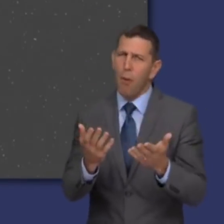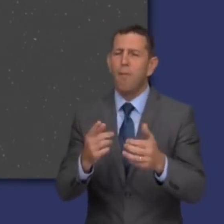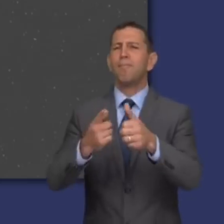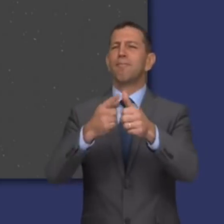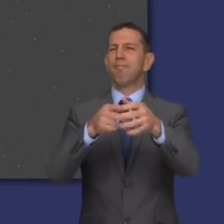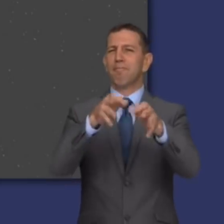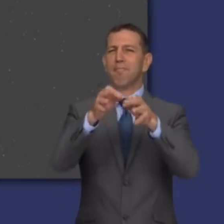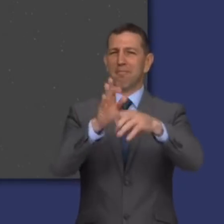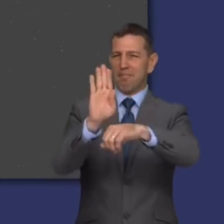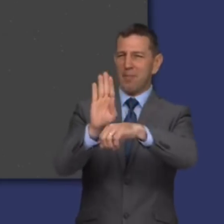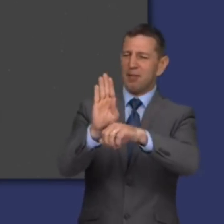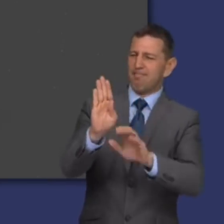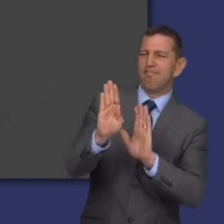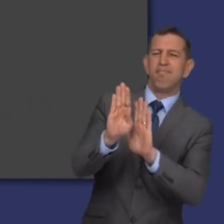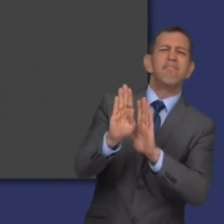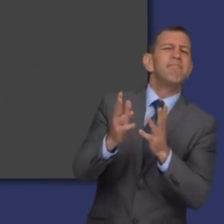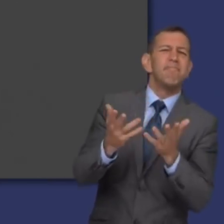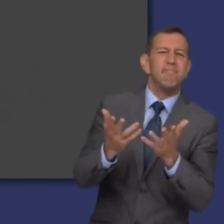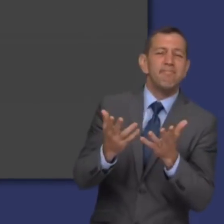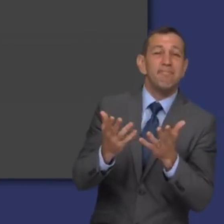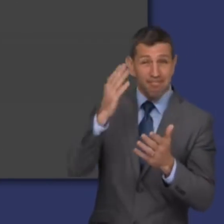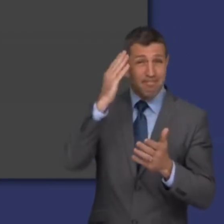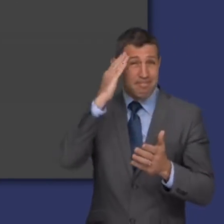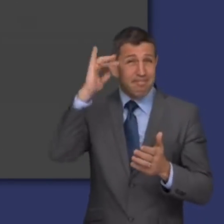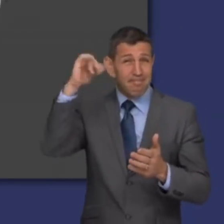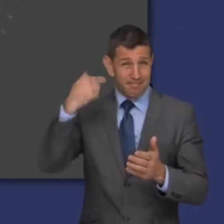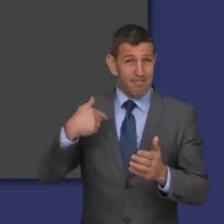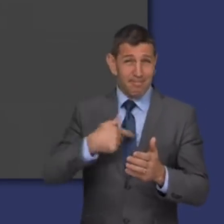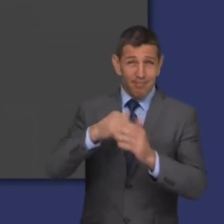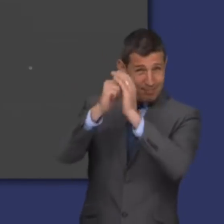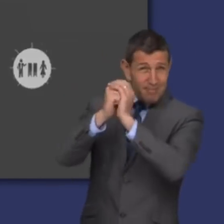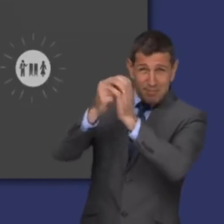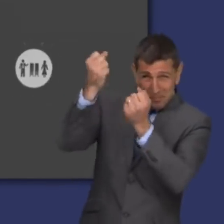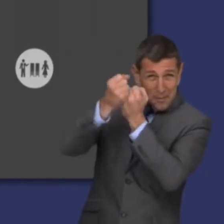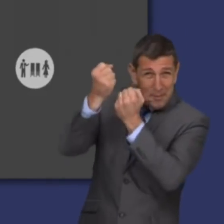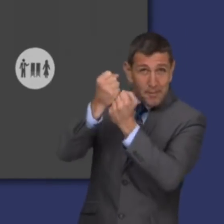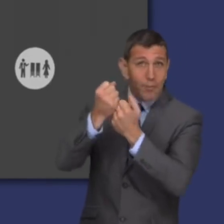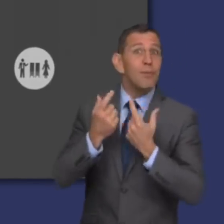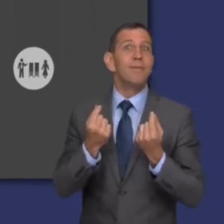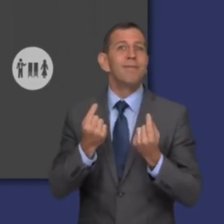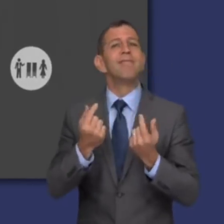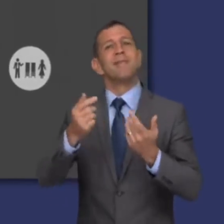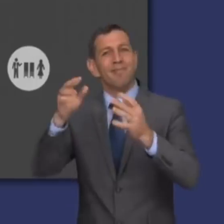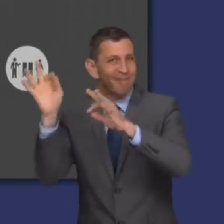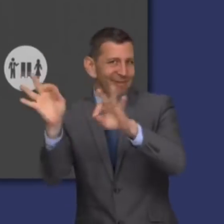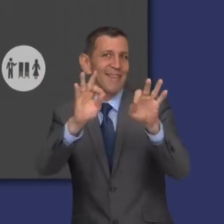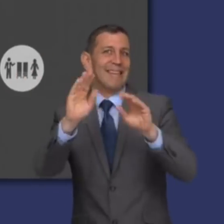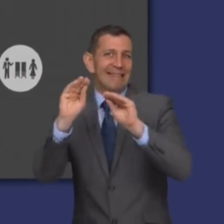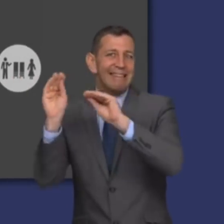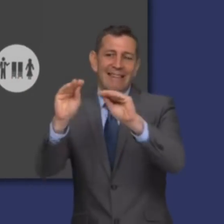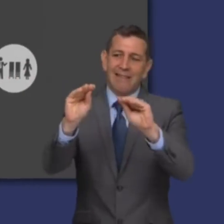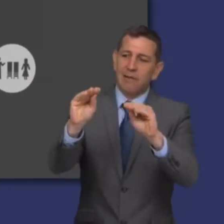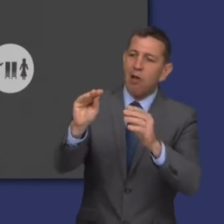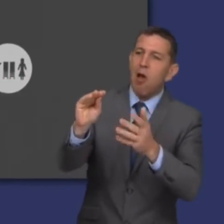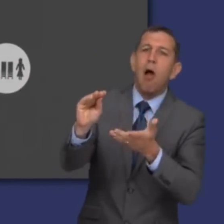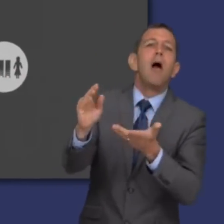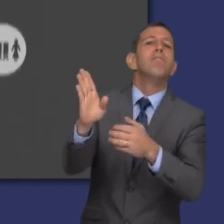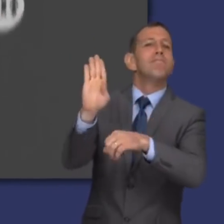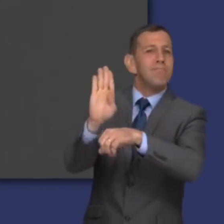take a look at how Bethels function. The field ministry is a fundamental part of our worship to Jehovah.